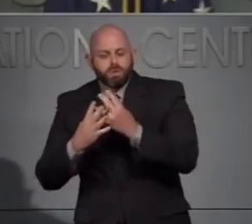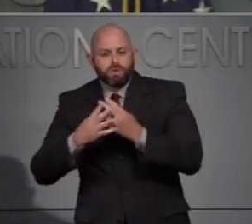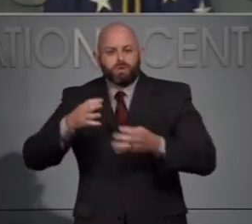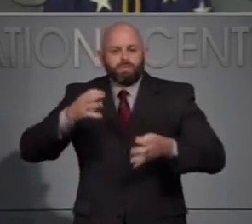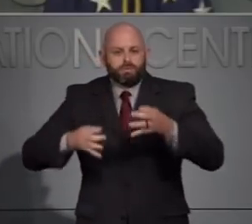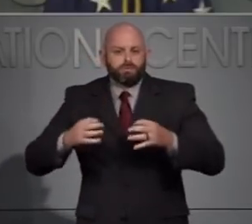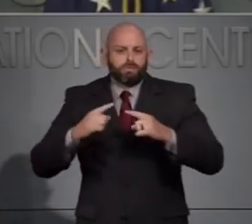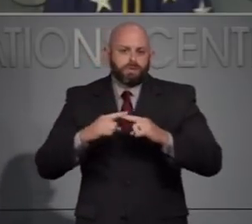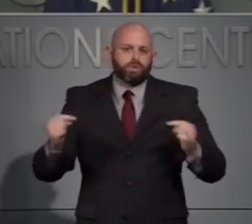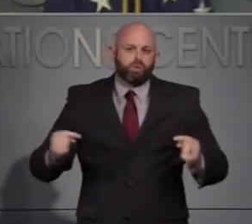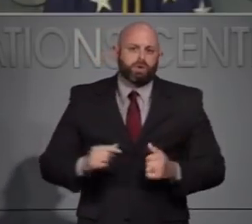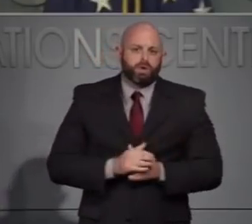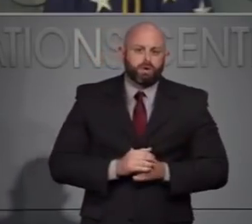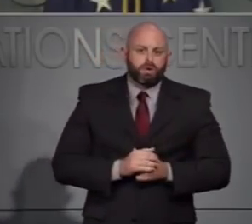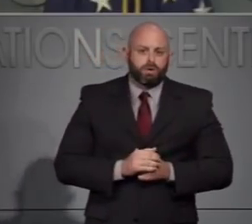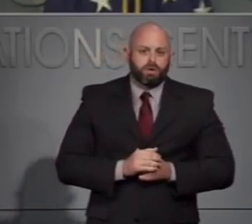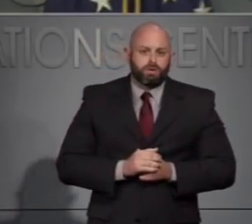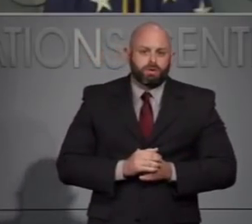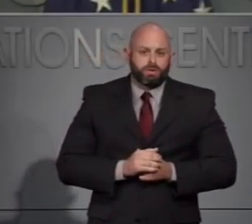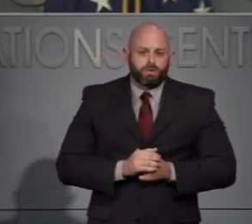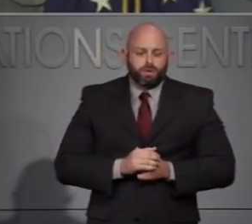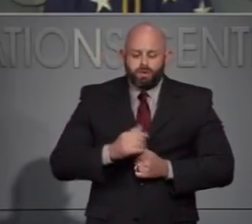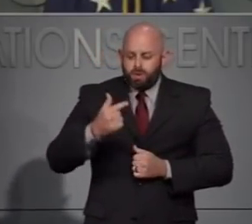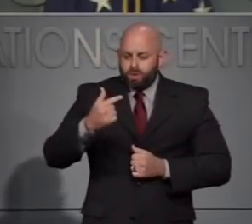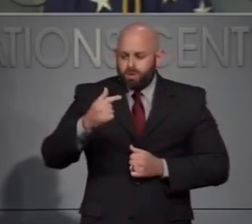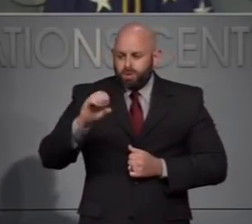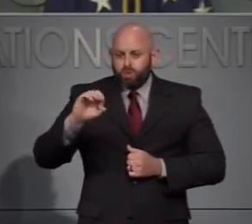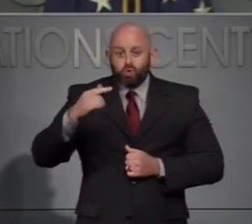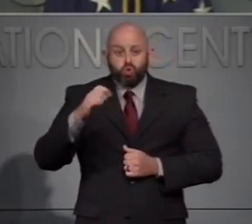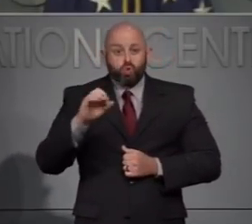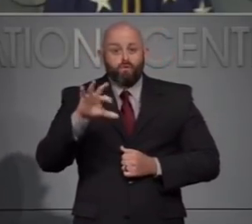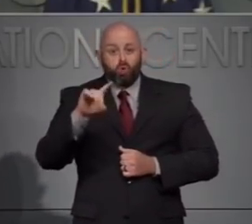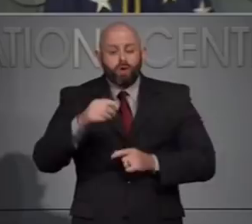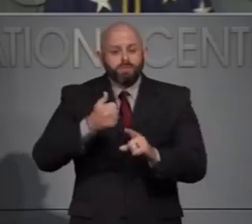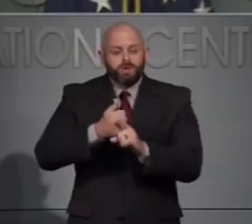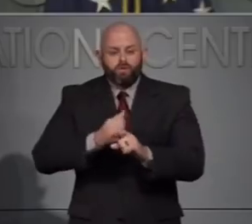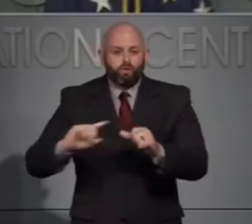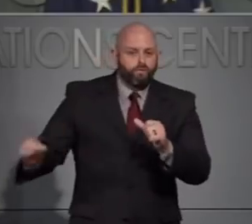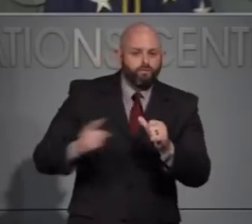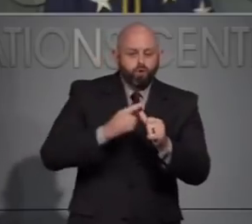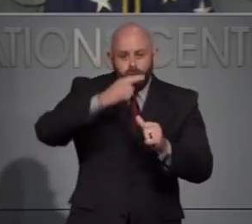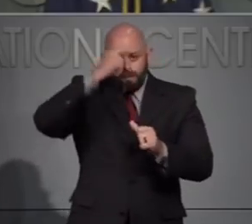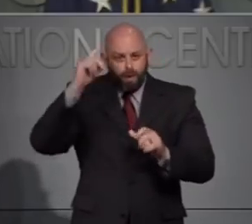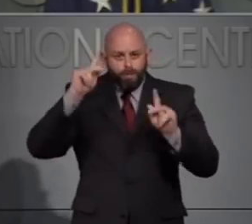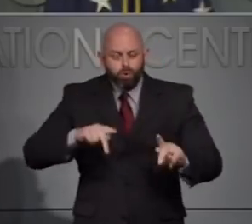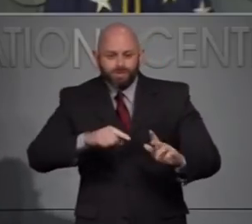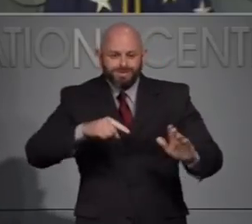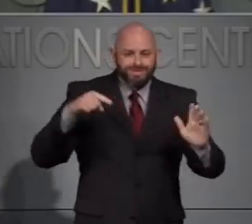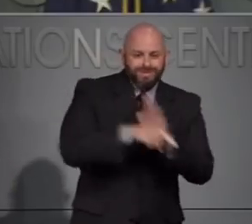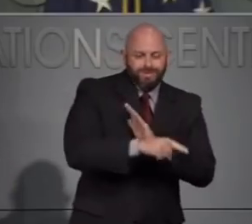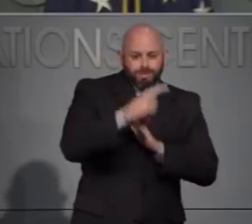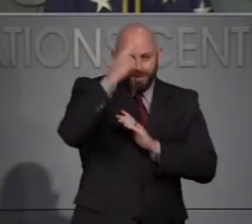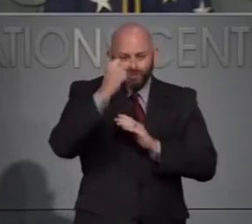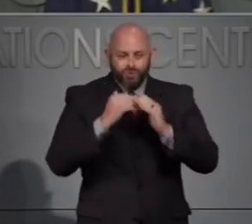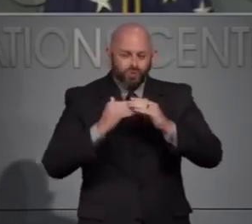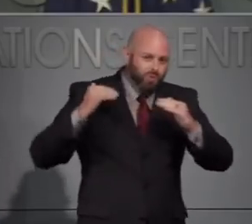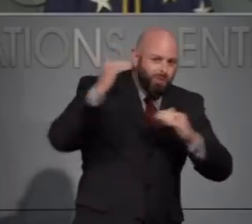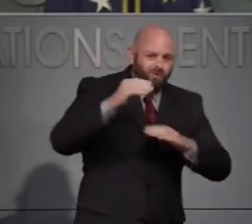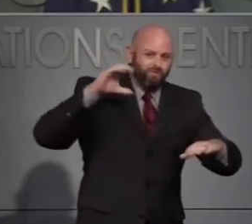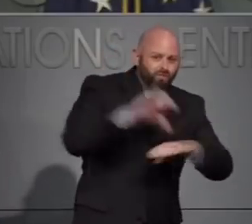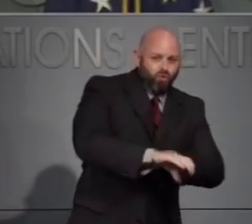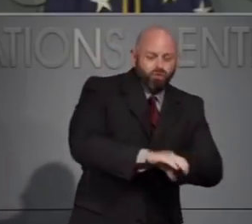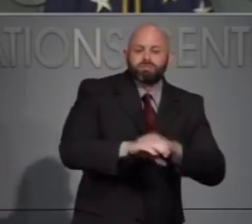George Floyd was not the first victim of excessive force. Too many other people of color have been harassed,